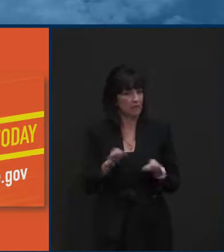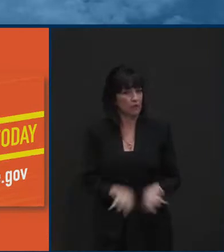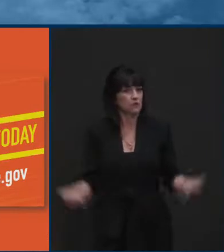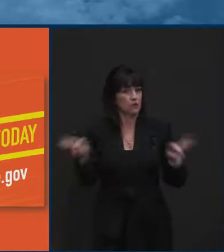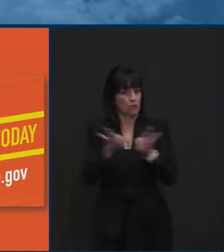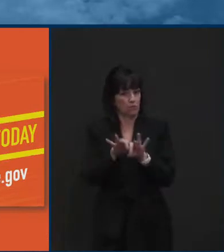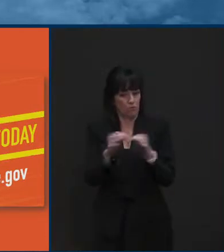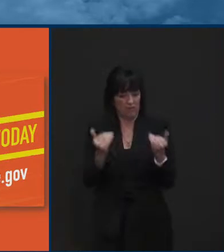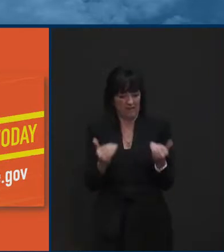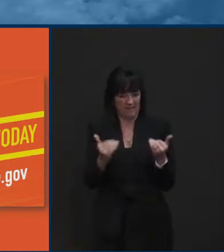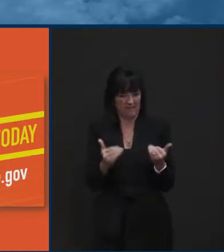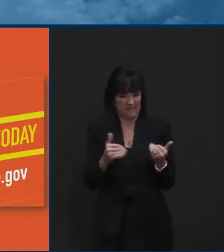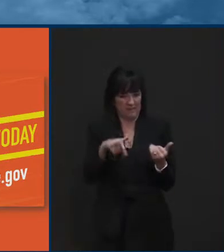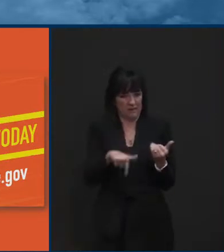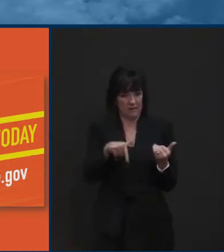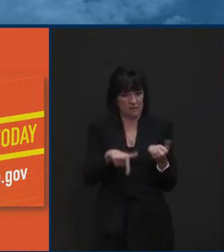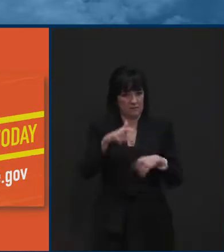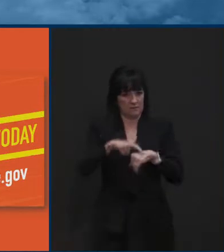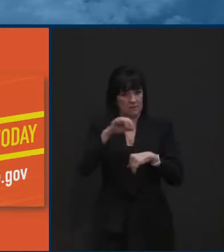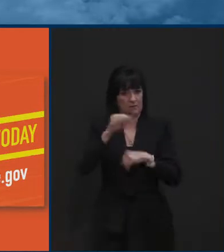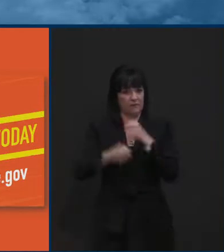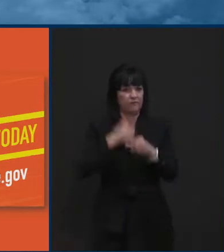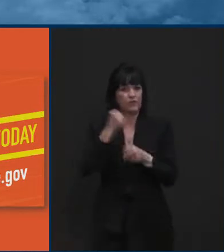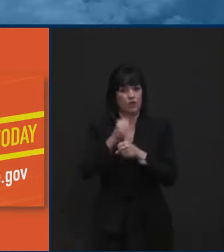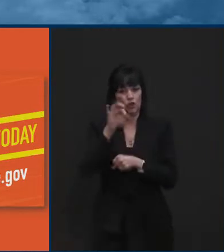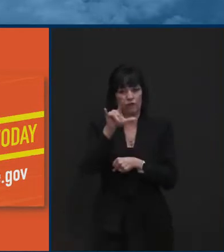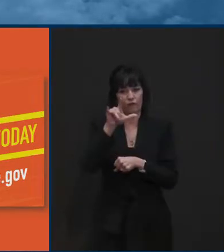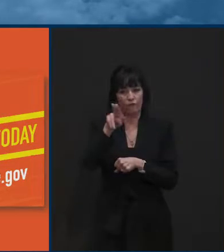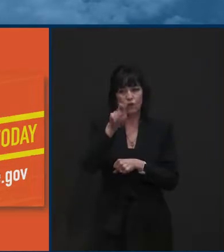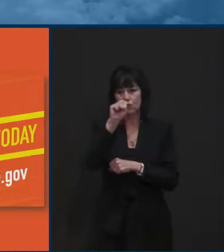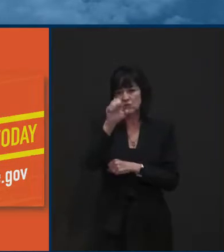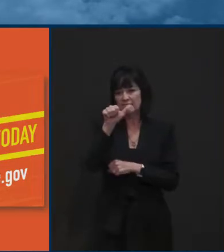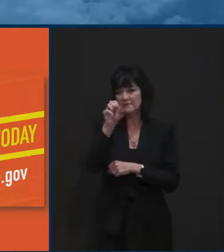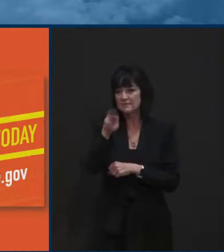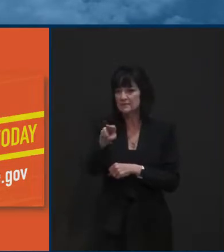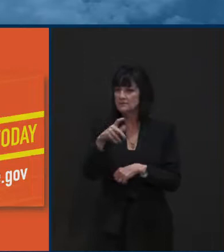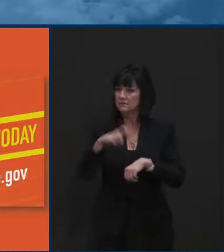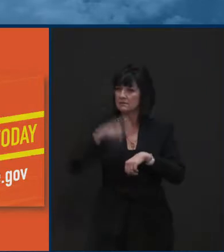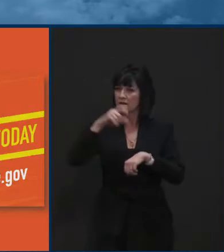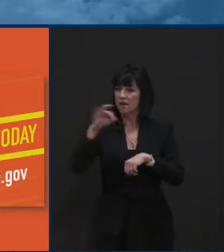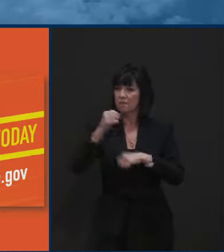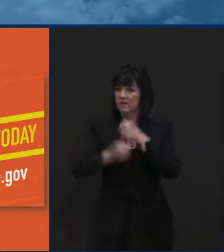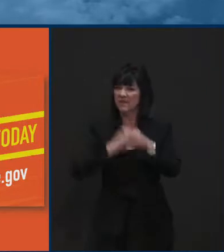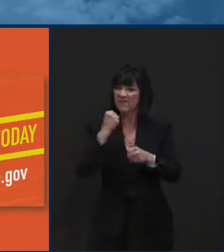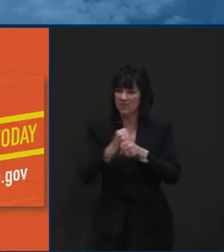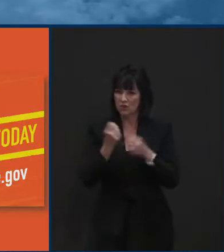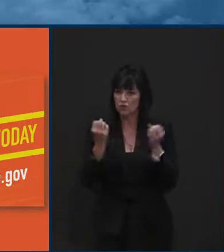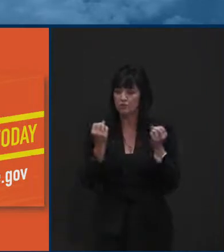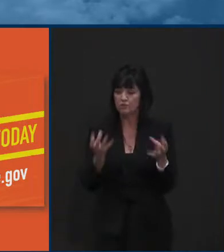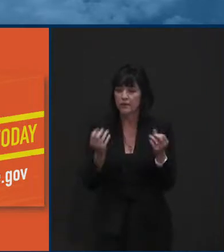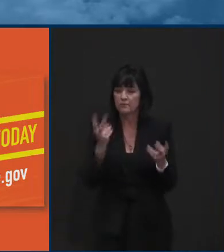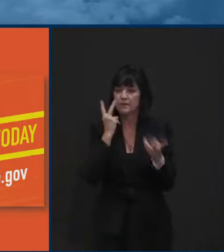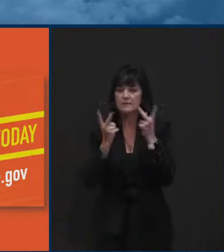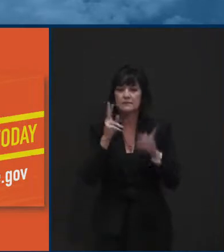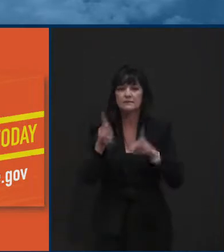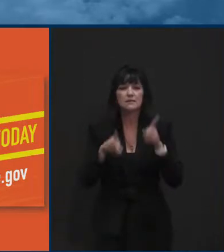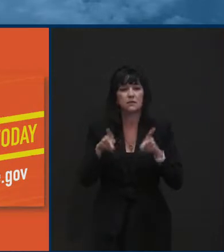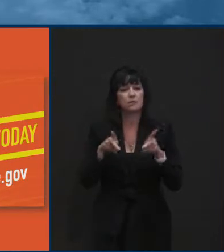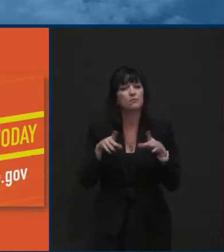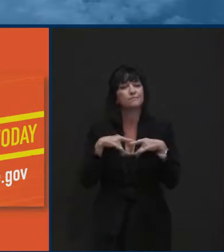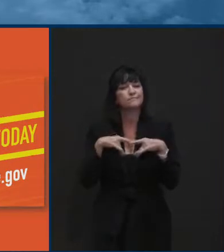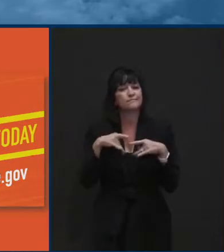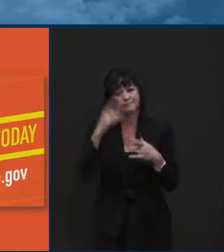in the flu season. And as we see more hospitalizations, uh, as a result of the flu and as a result of COVID-19,